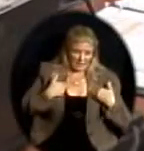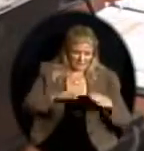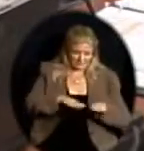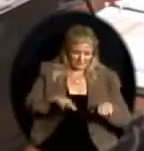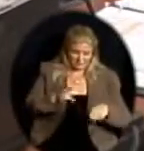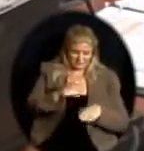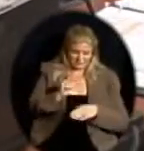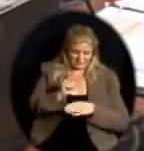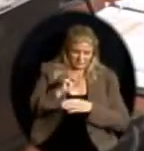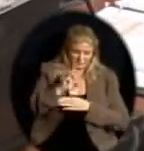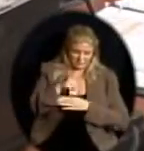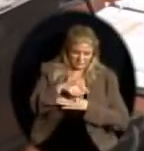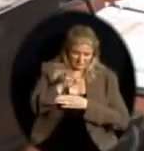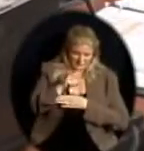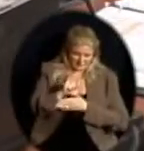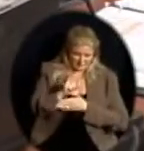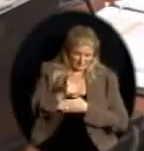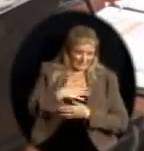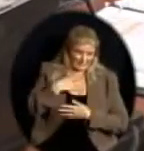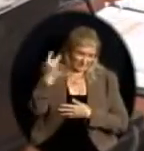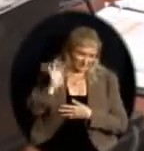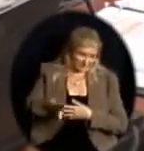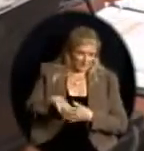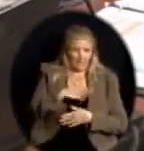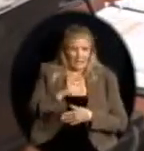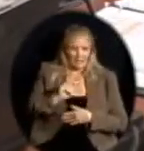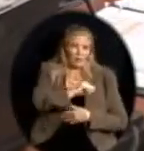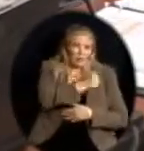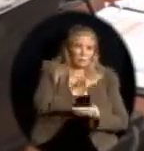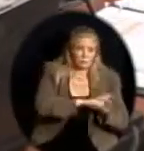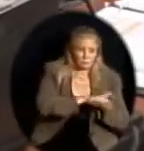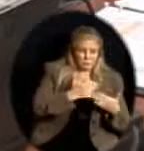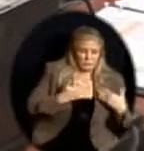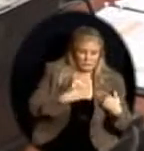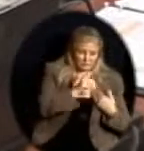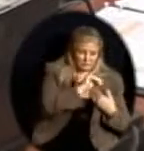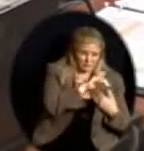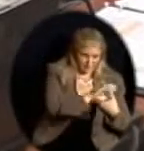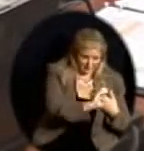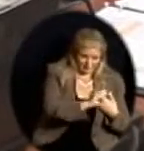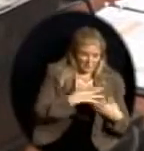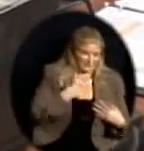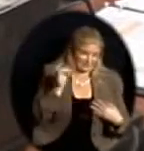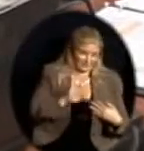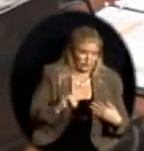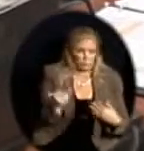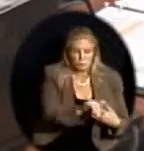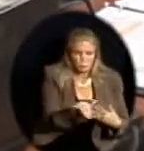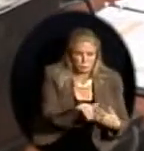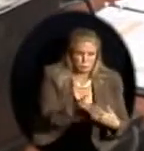like it, the schools that had tile didn't like it, so that we obviously need to be looking for another material.